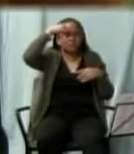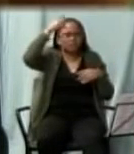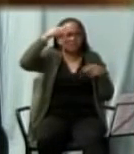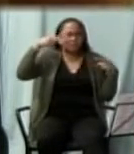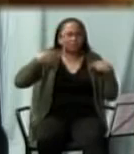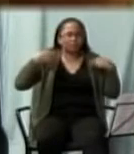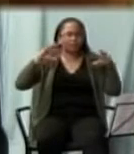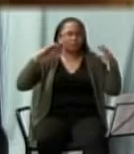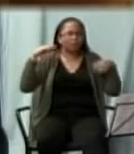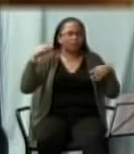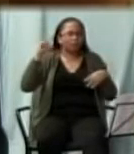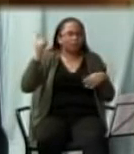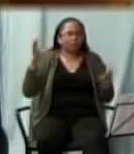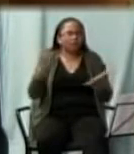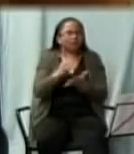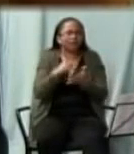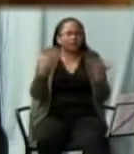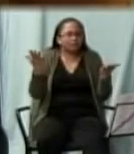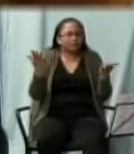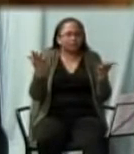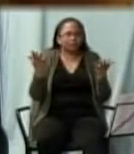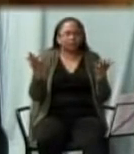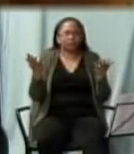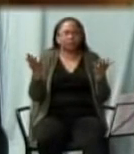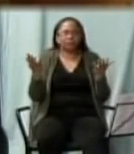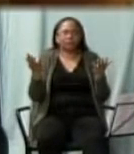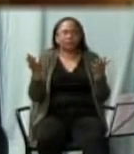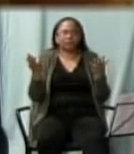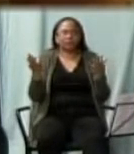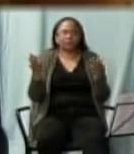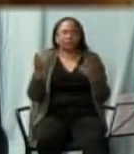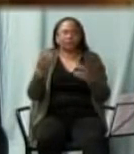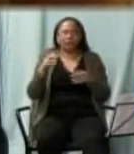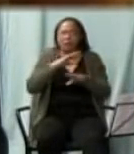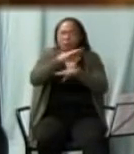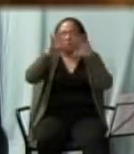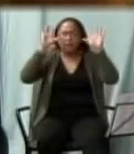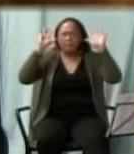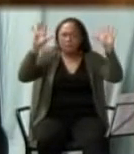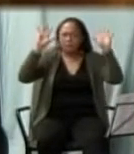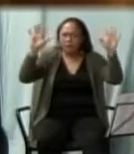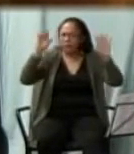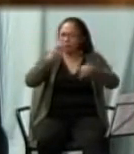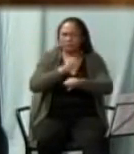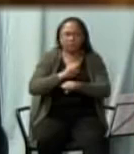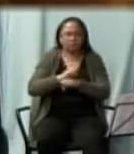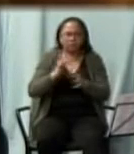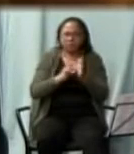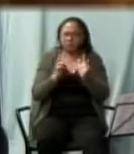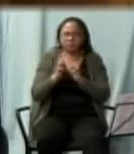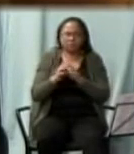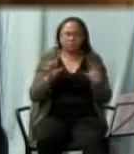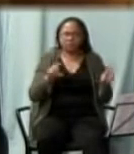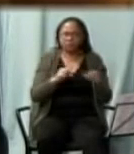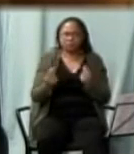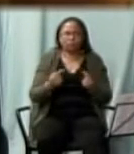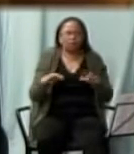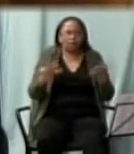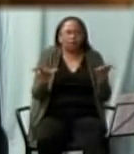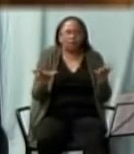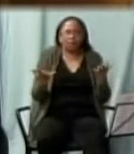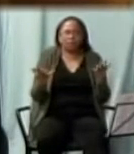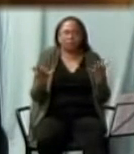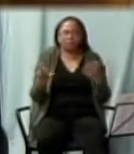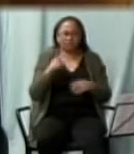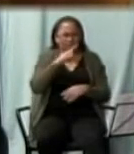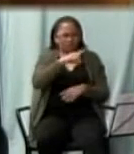wisdom that has been granted him, and these miracles that have worked through him? This